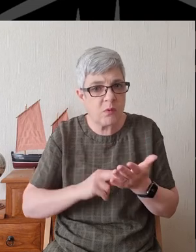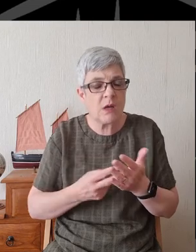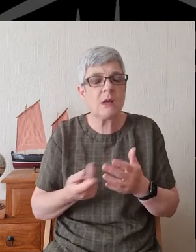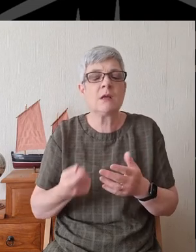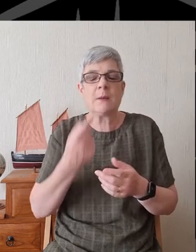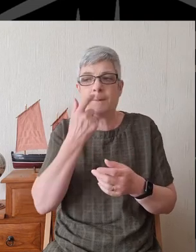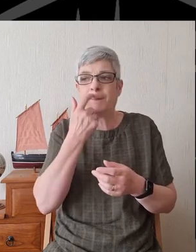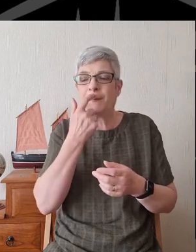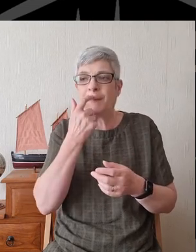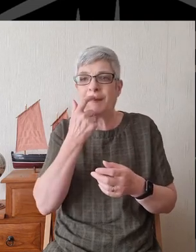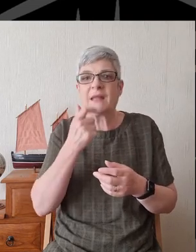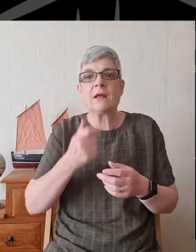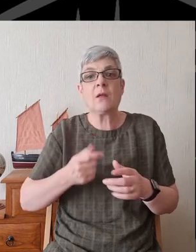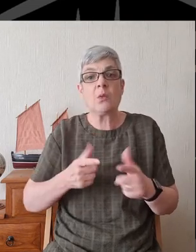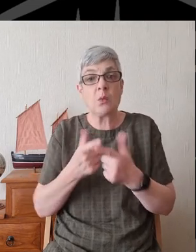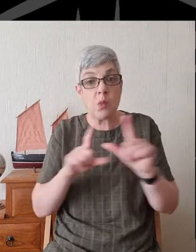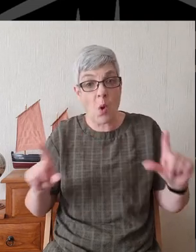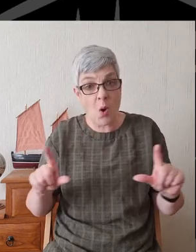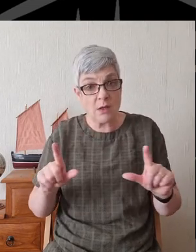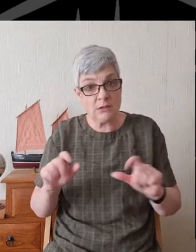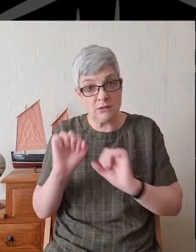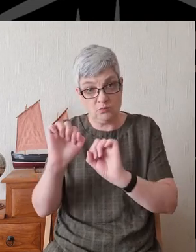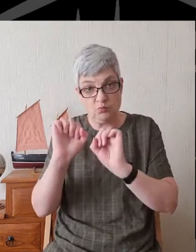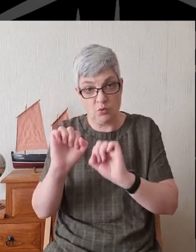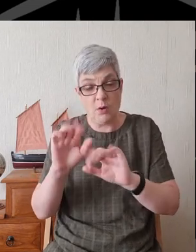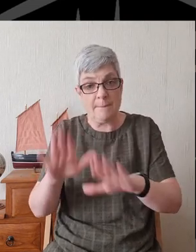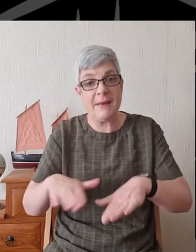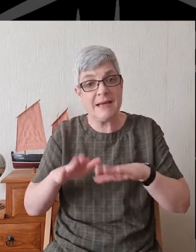mercy Hear our prayer